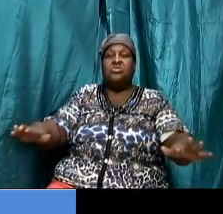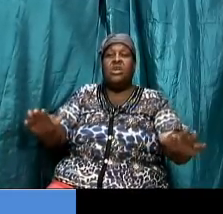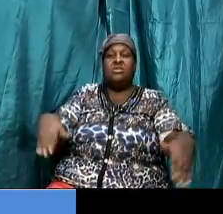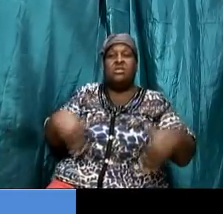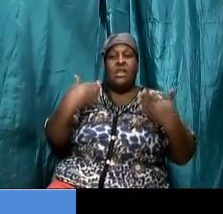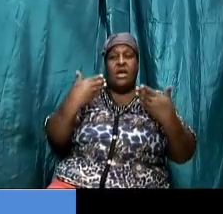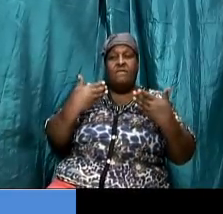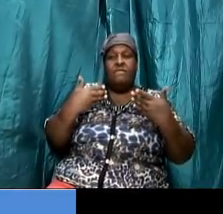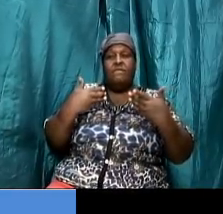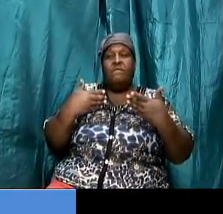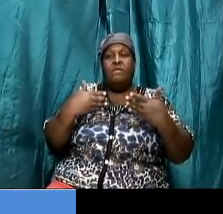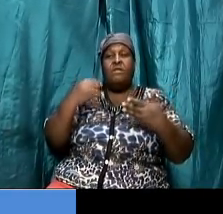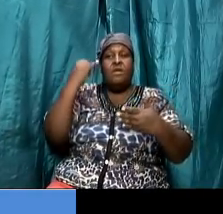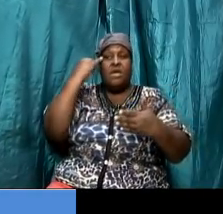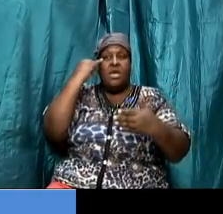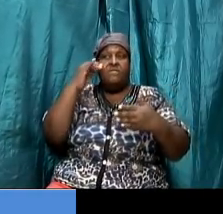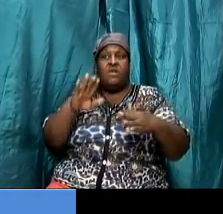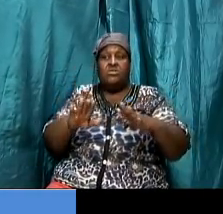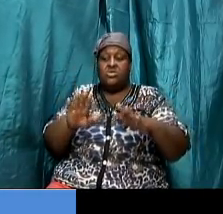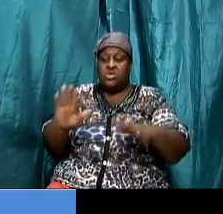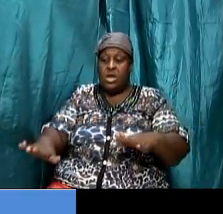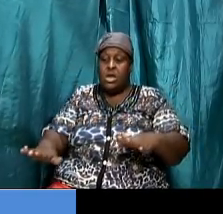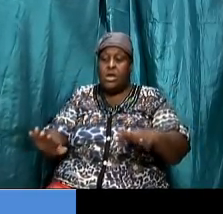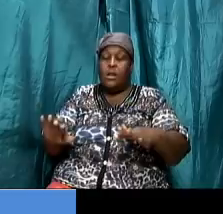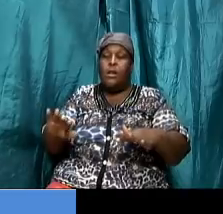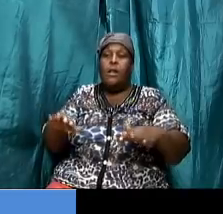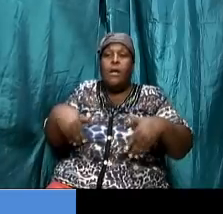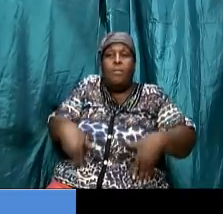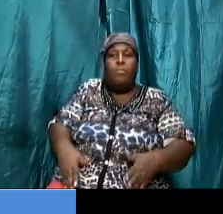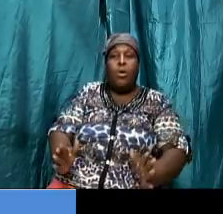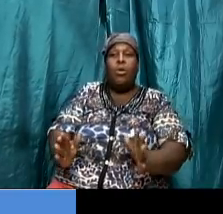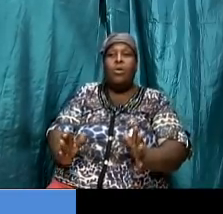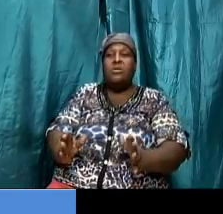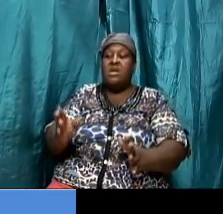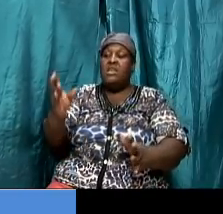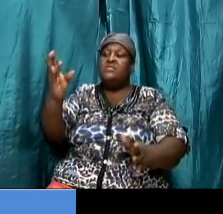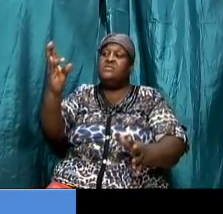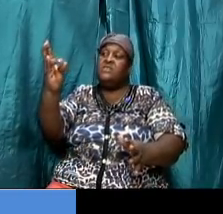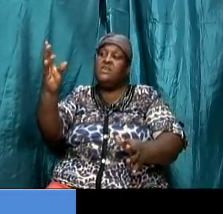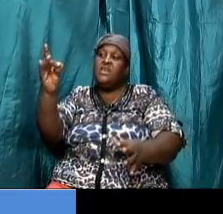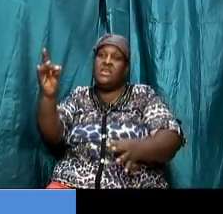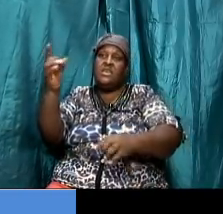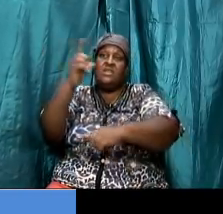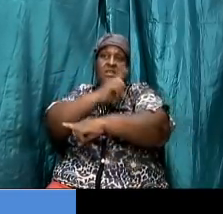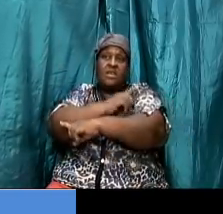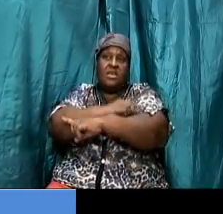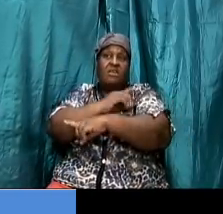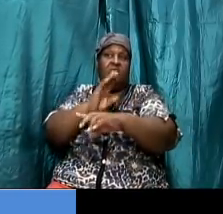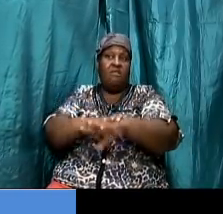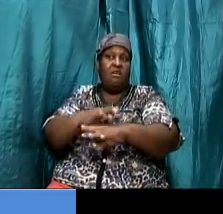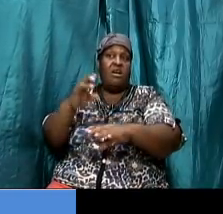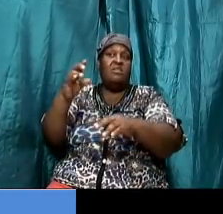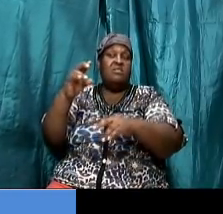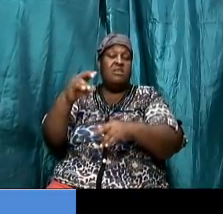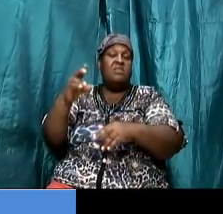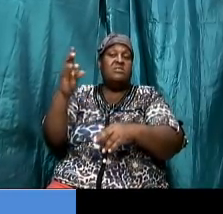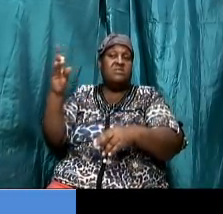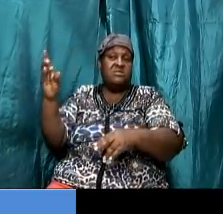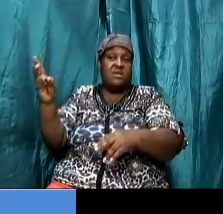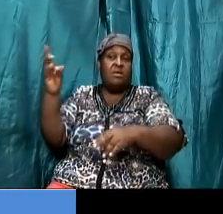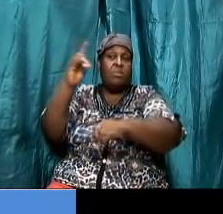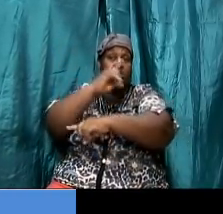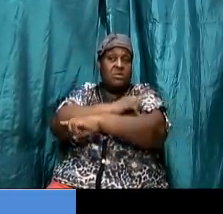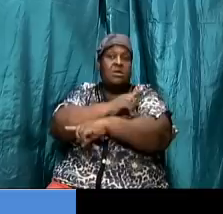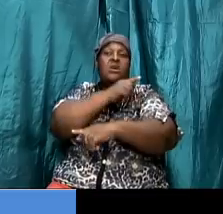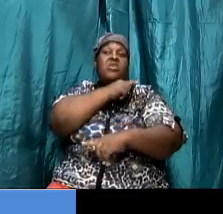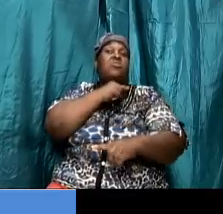was born and his eighth day came on the sabbath do you think the priest was going to say oh it's the sabbath so i am going